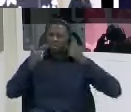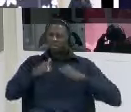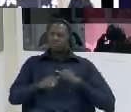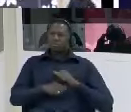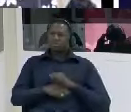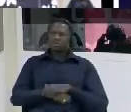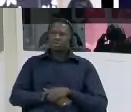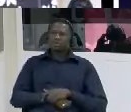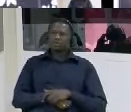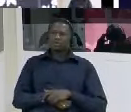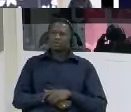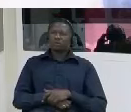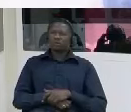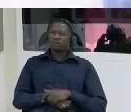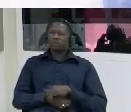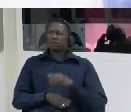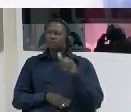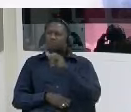which umar ba